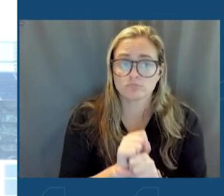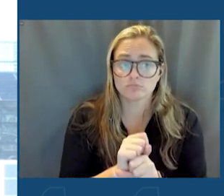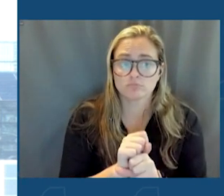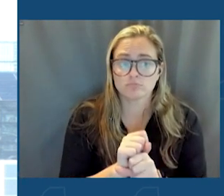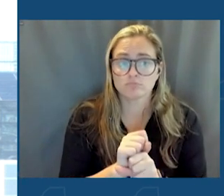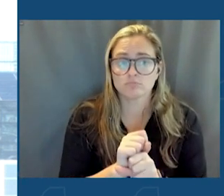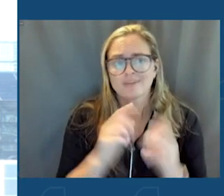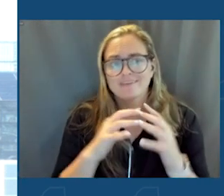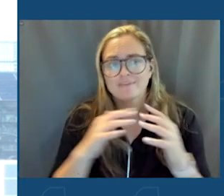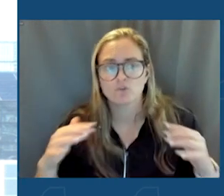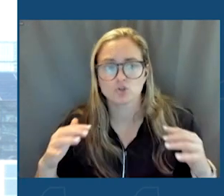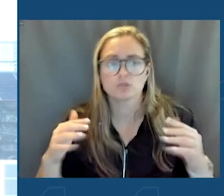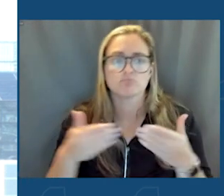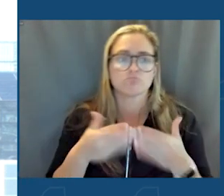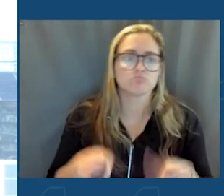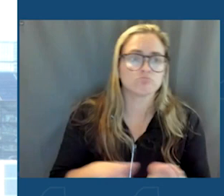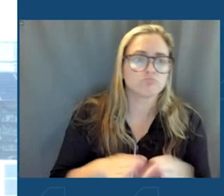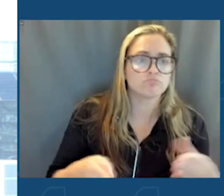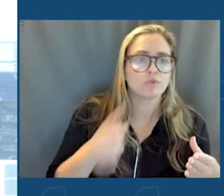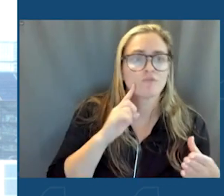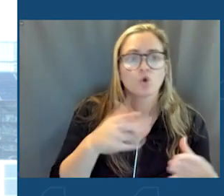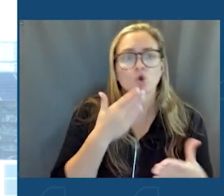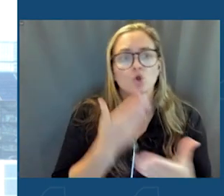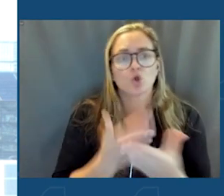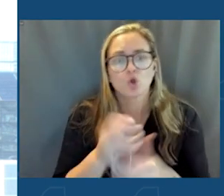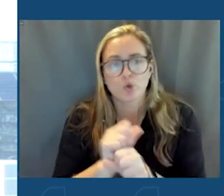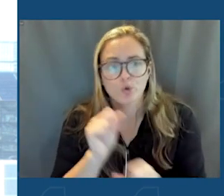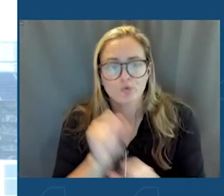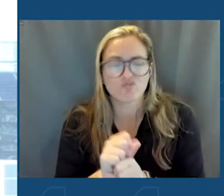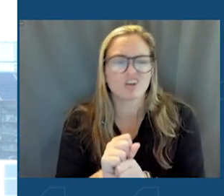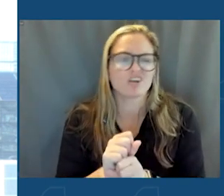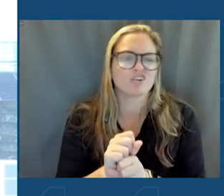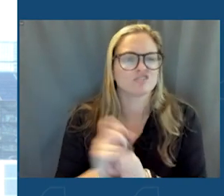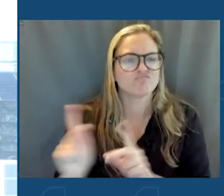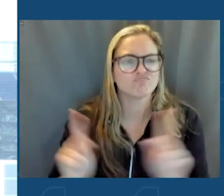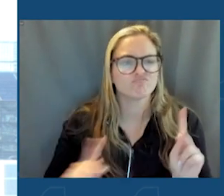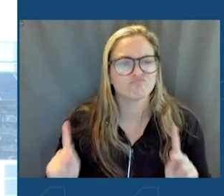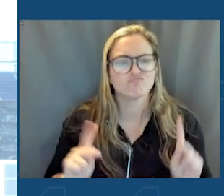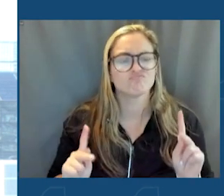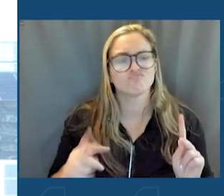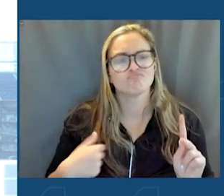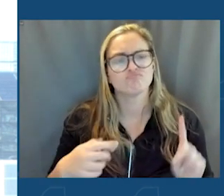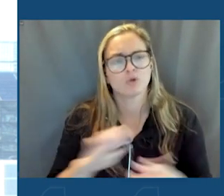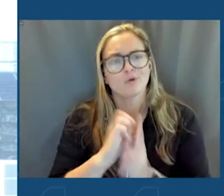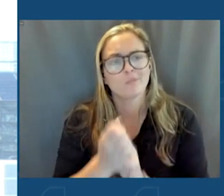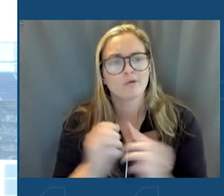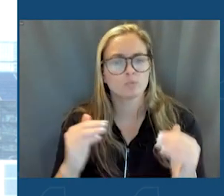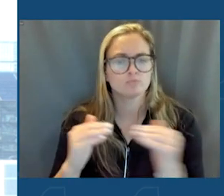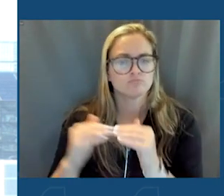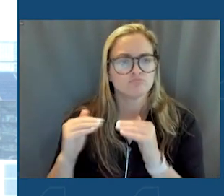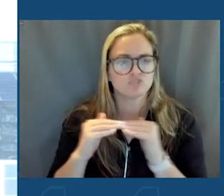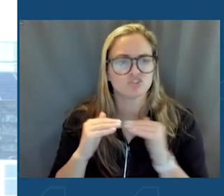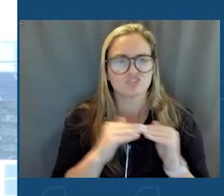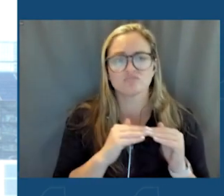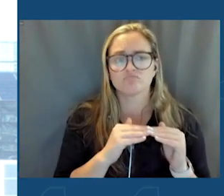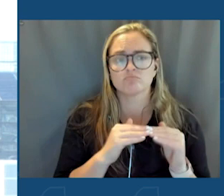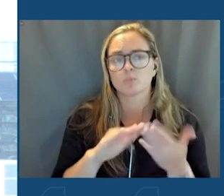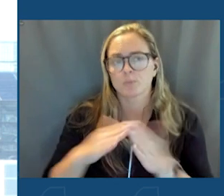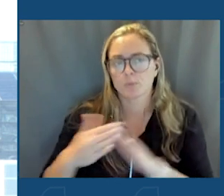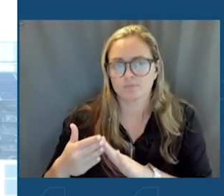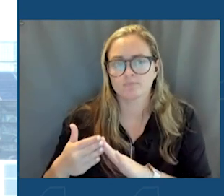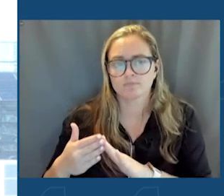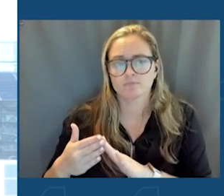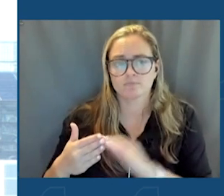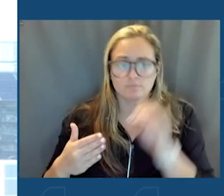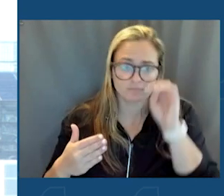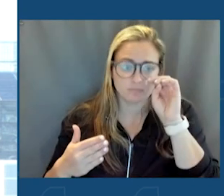and opens doors for good careers for residents, especially from our environmental justice communities. This is not only